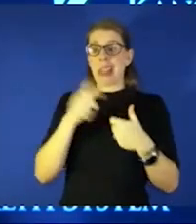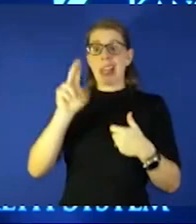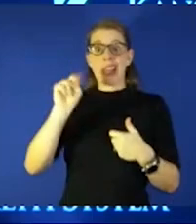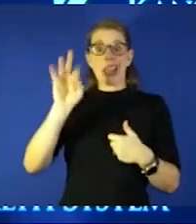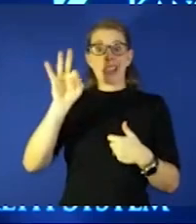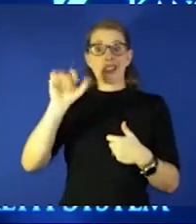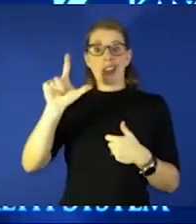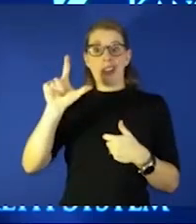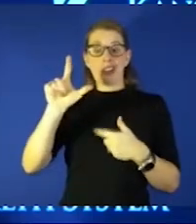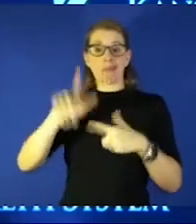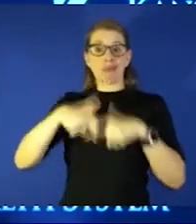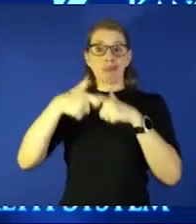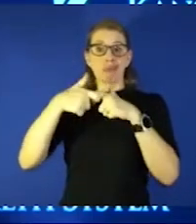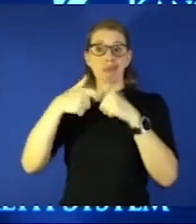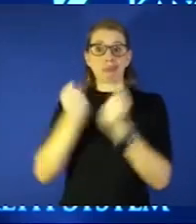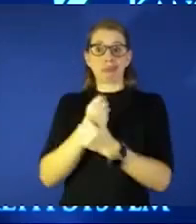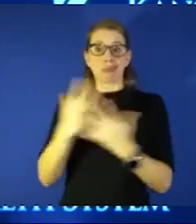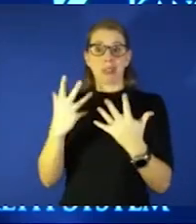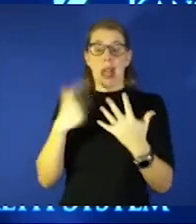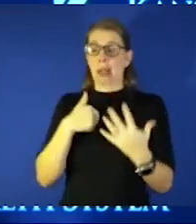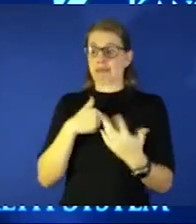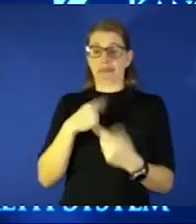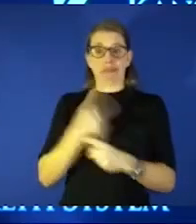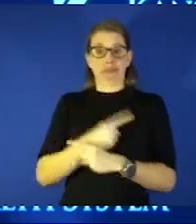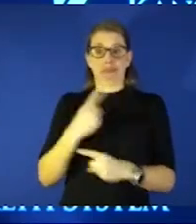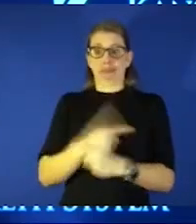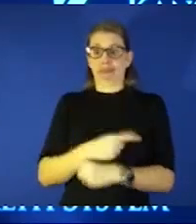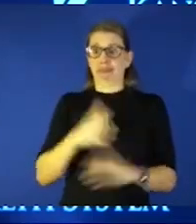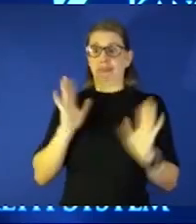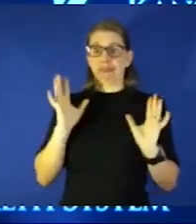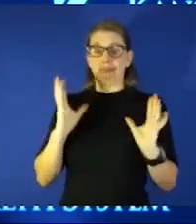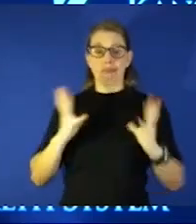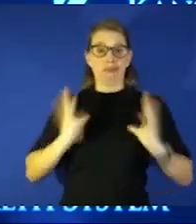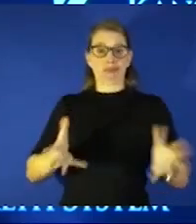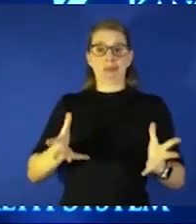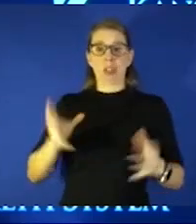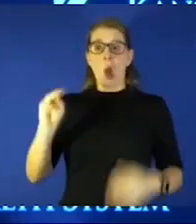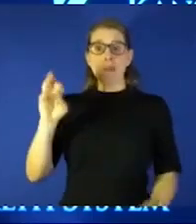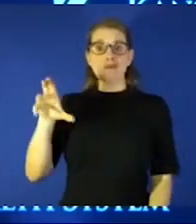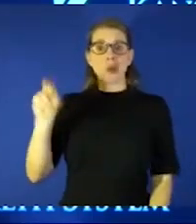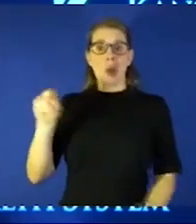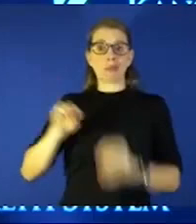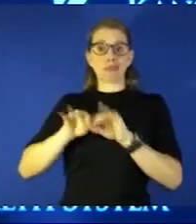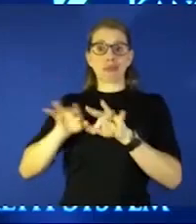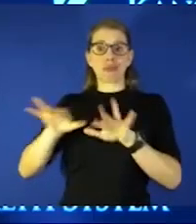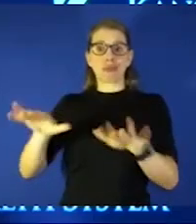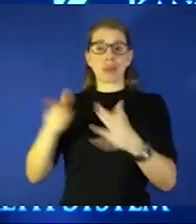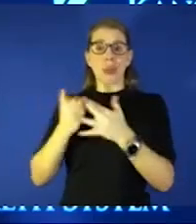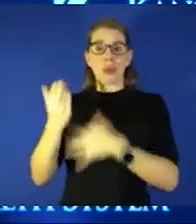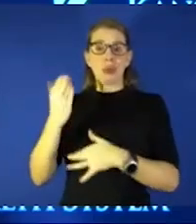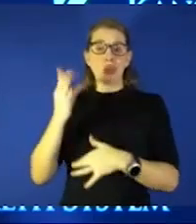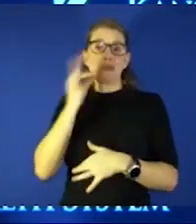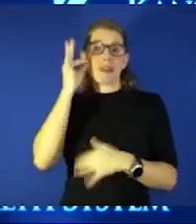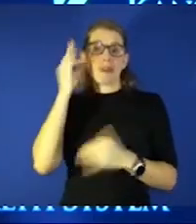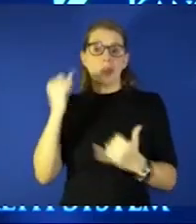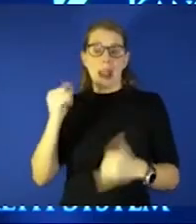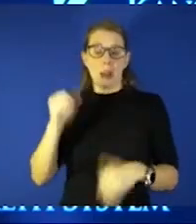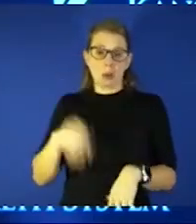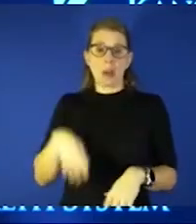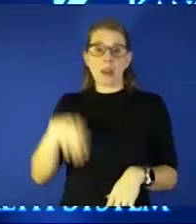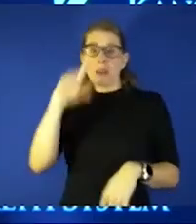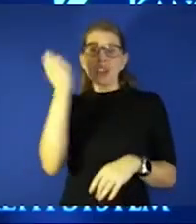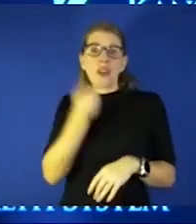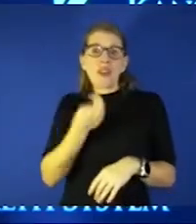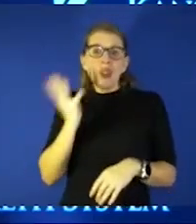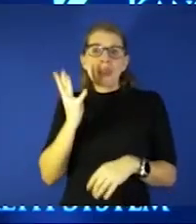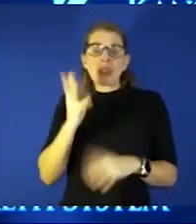that right now you can see what's happening to the Chiefs and you know I bet that's Omicron spreading through the Chiefs too right because it tends to make you have fewer symptoms and if